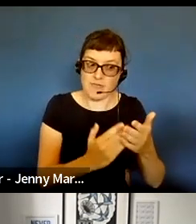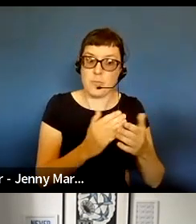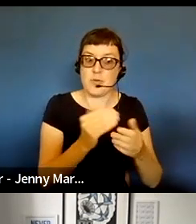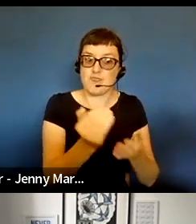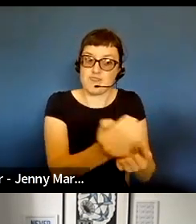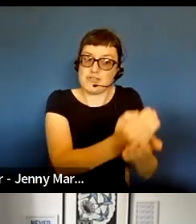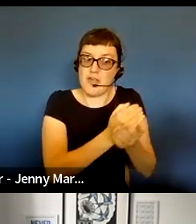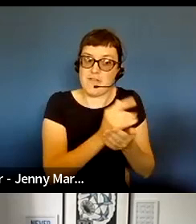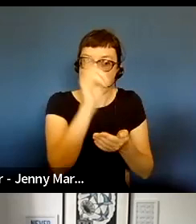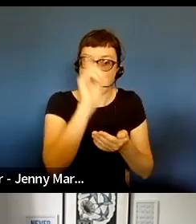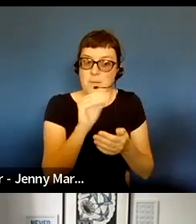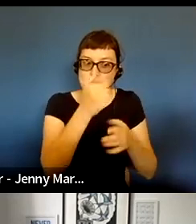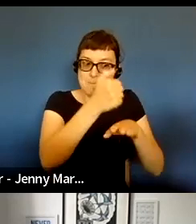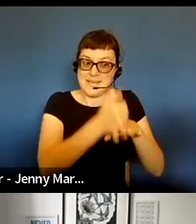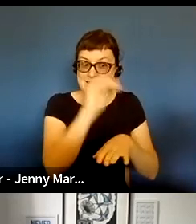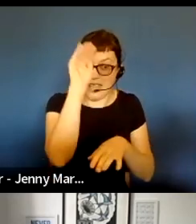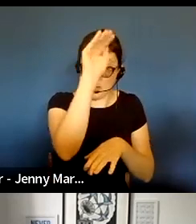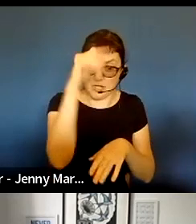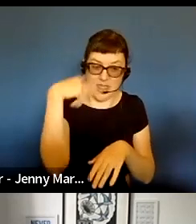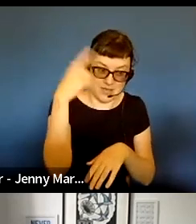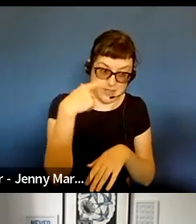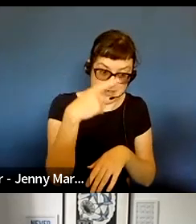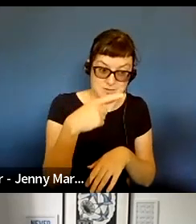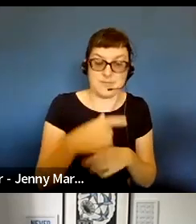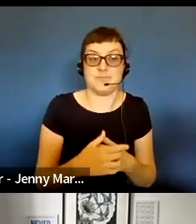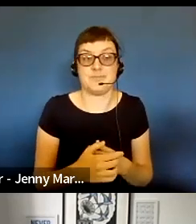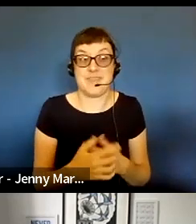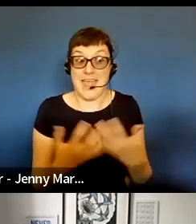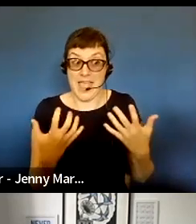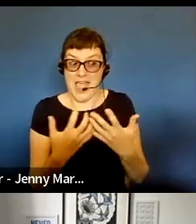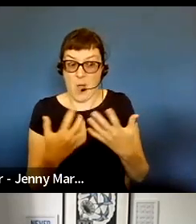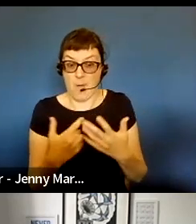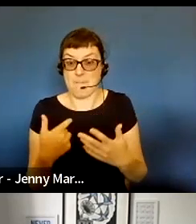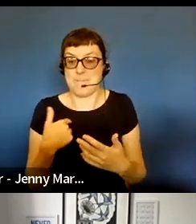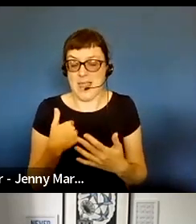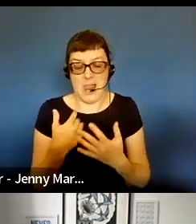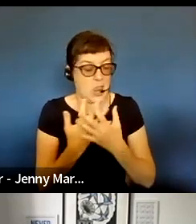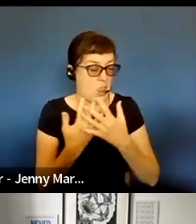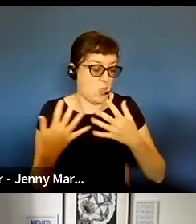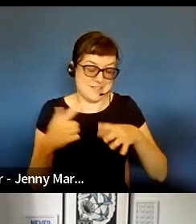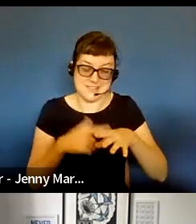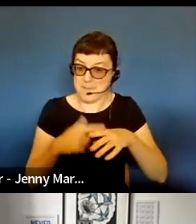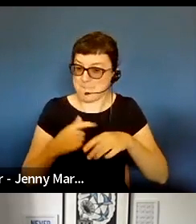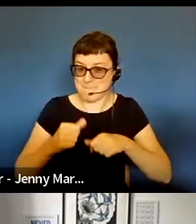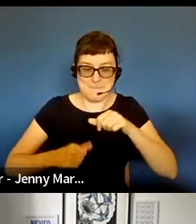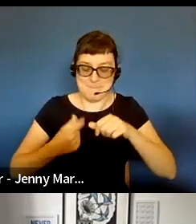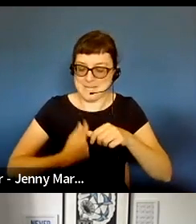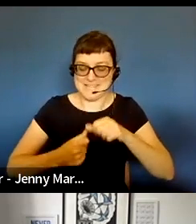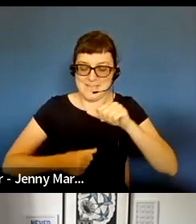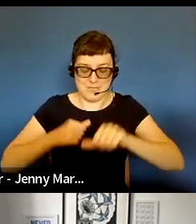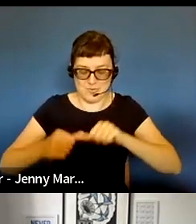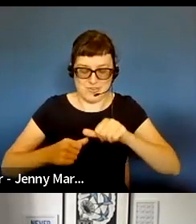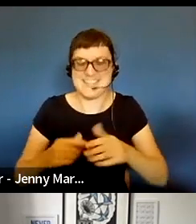artists that were based outside of London. The way that we did this, and I spent a lot of time drawing this up as a process beforehand, there's a very clear